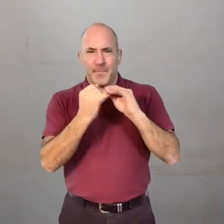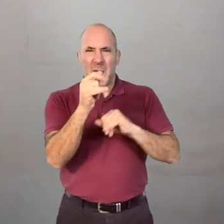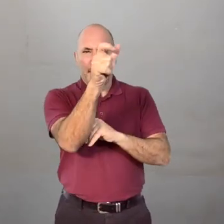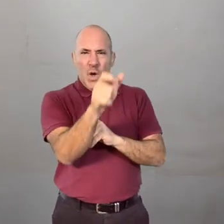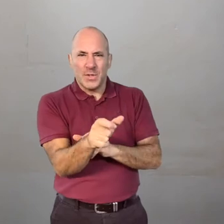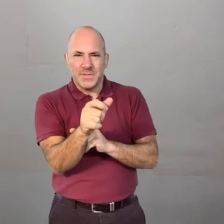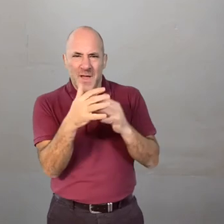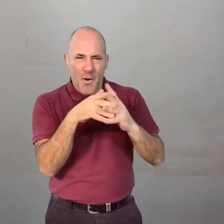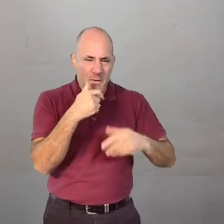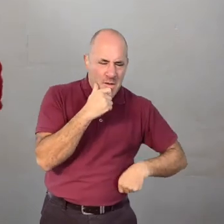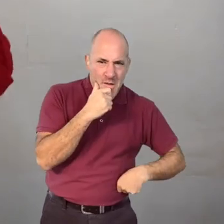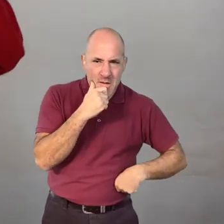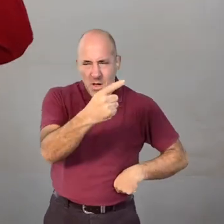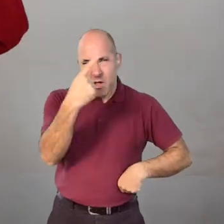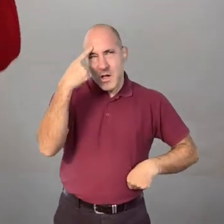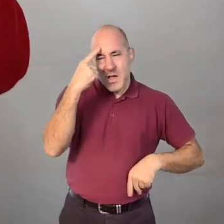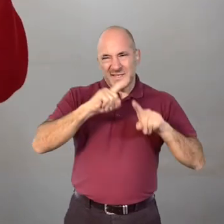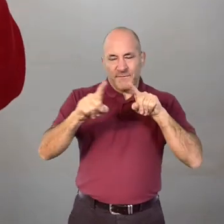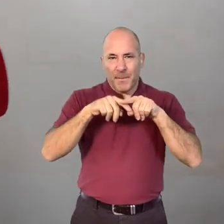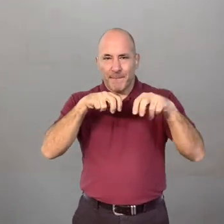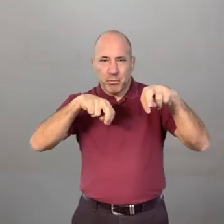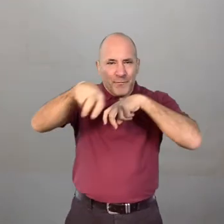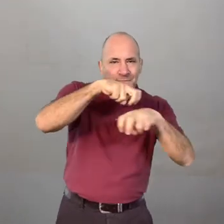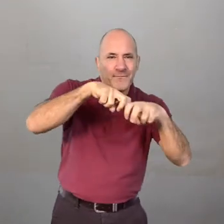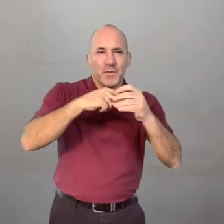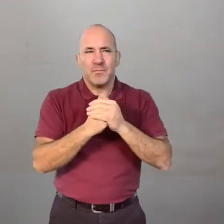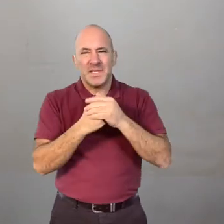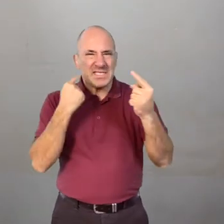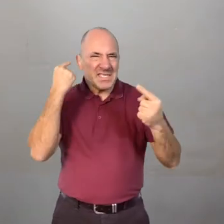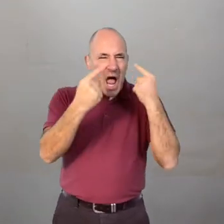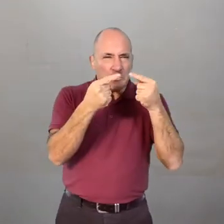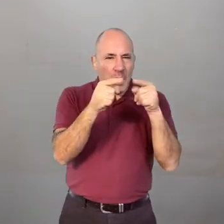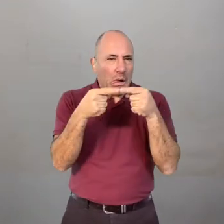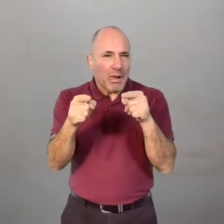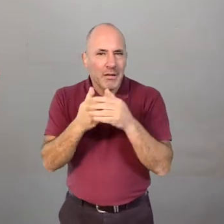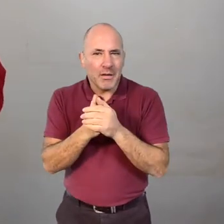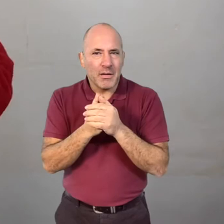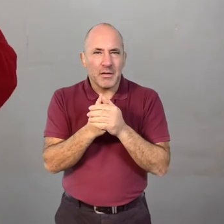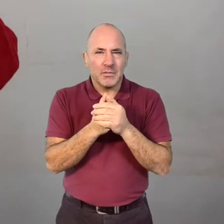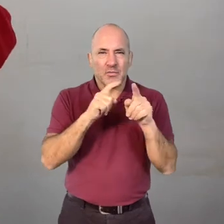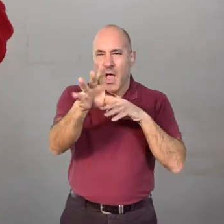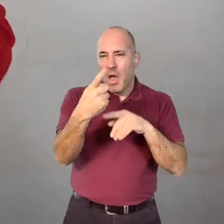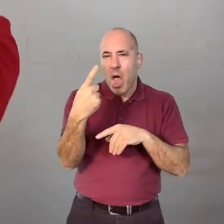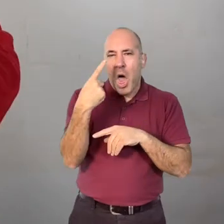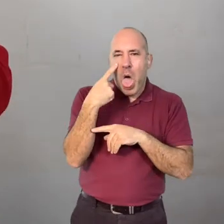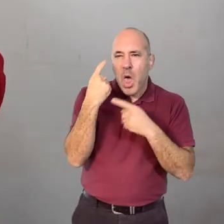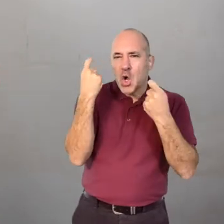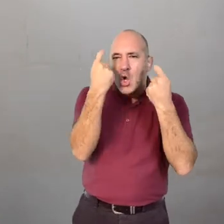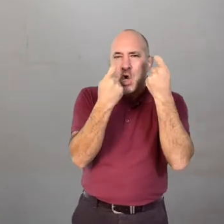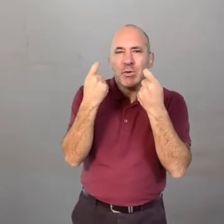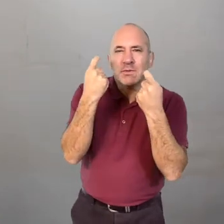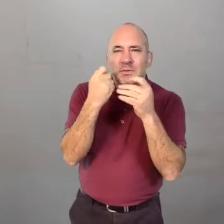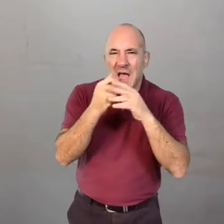creating your villain so try different moves different sounds be curious and open to